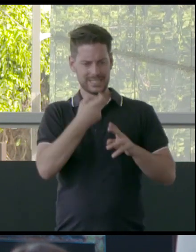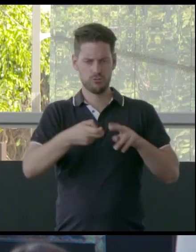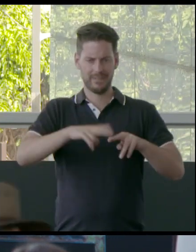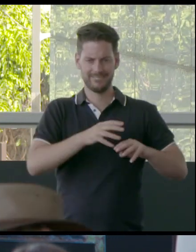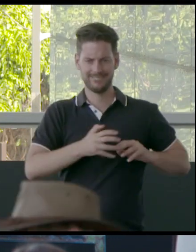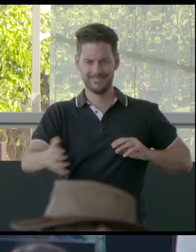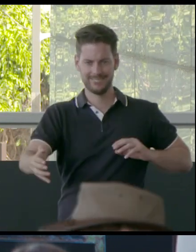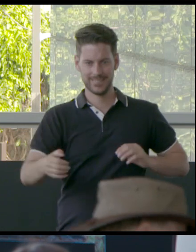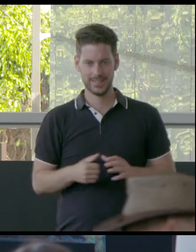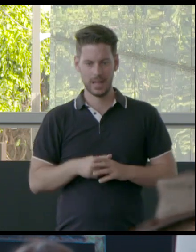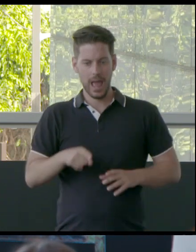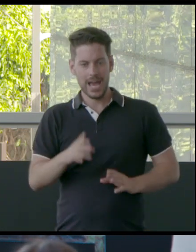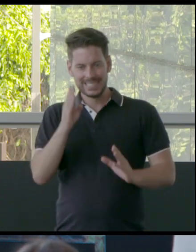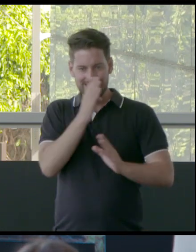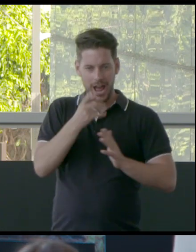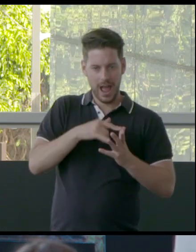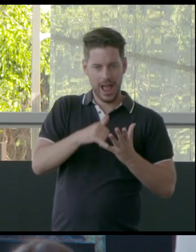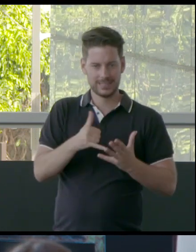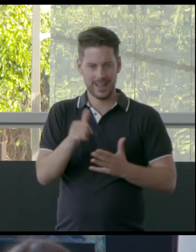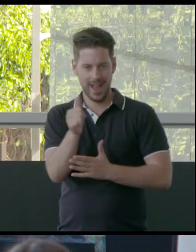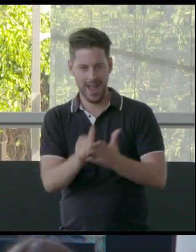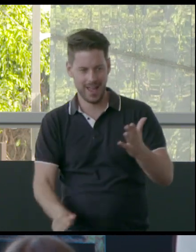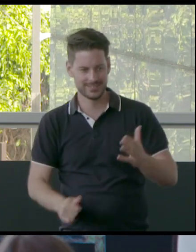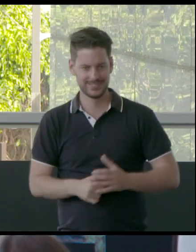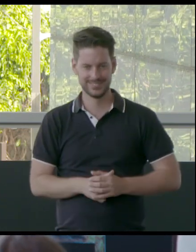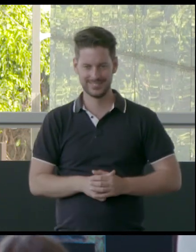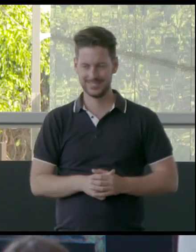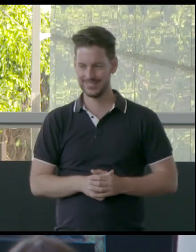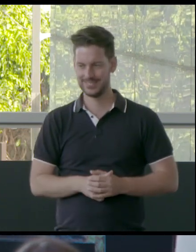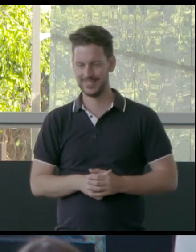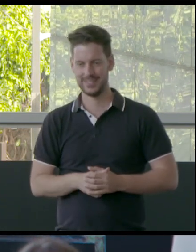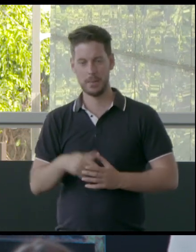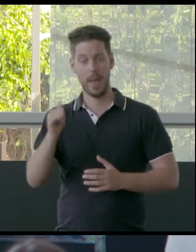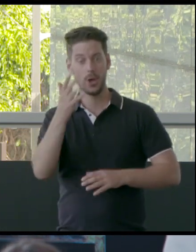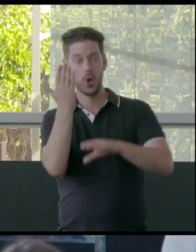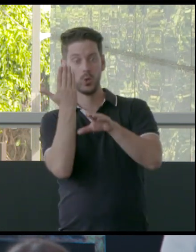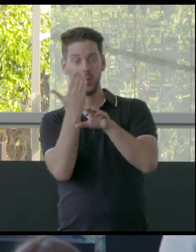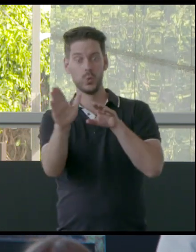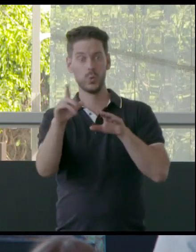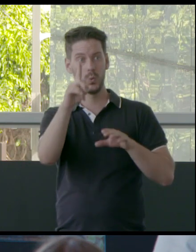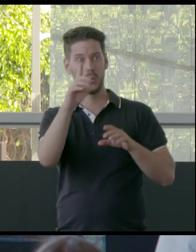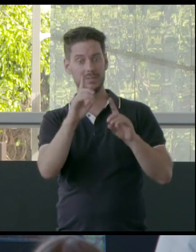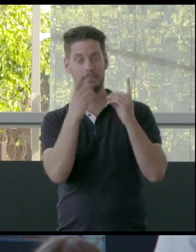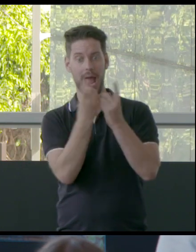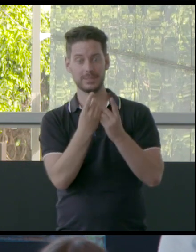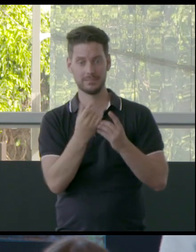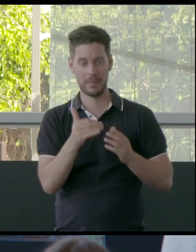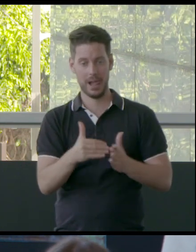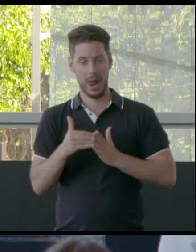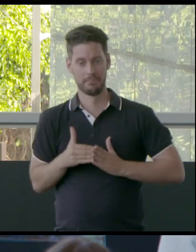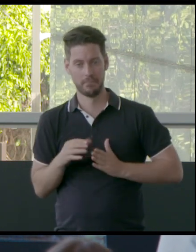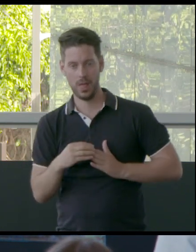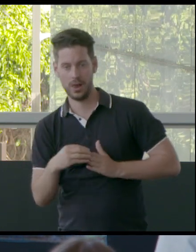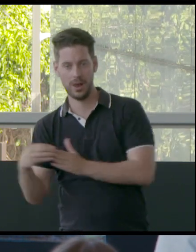disguise it as art? Perhaps we can use this new direction. Because, I mean, really,